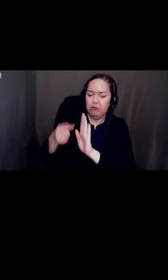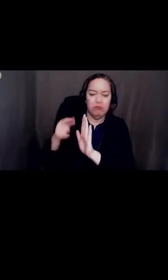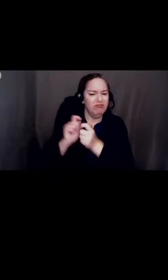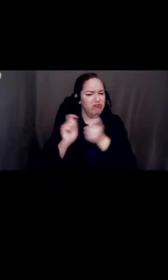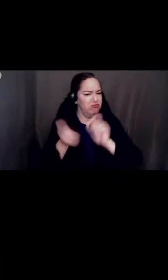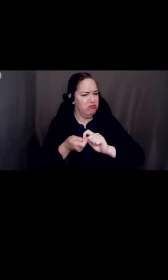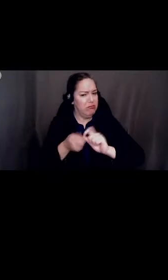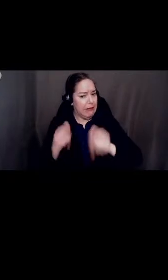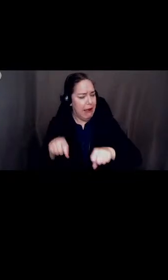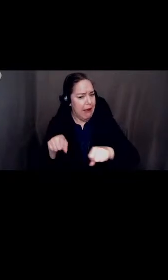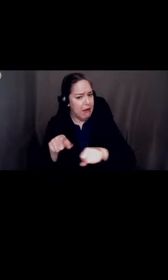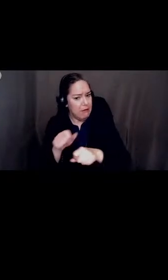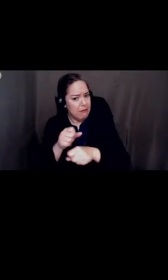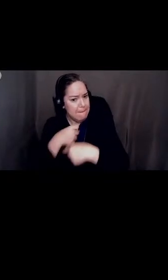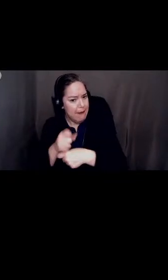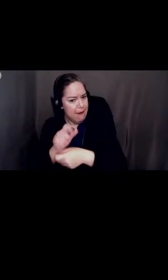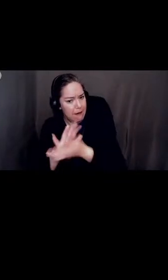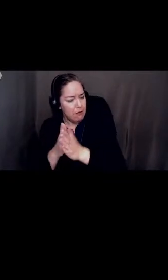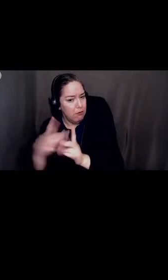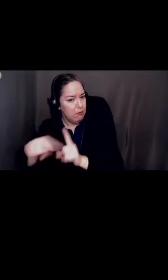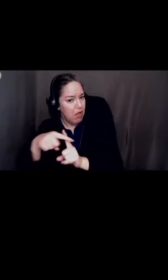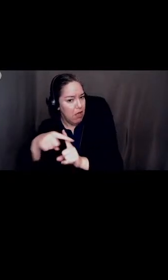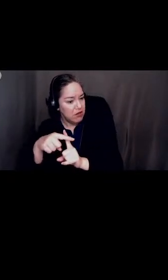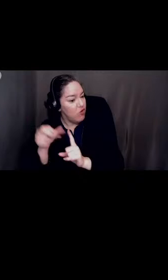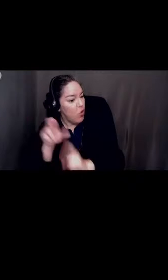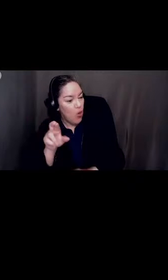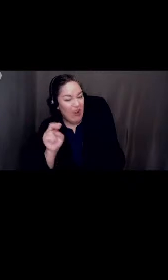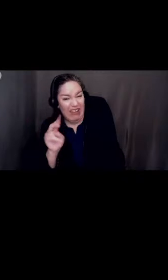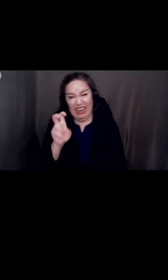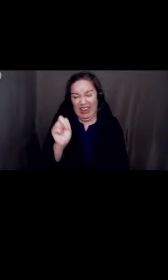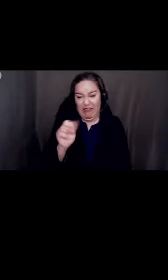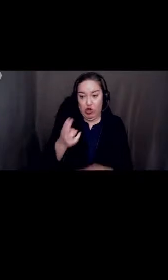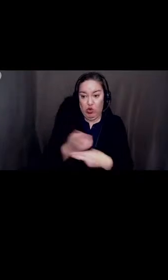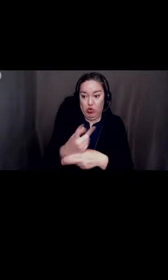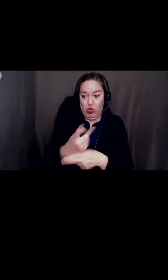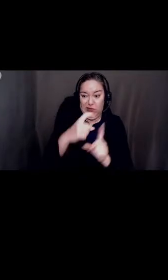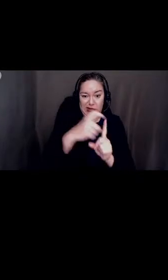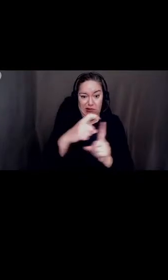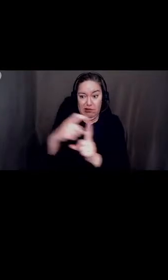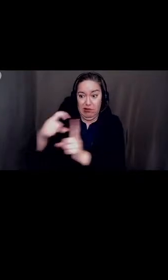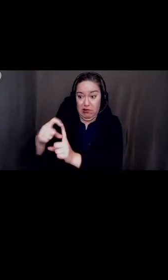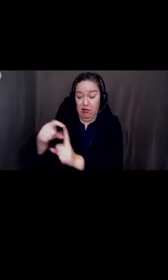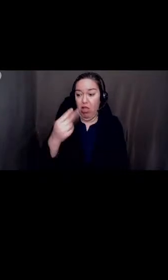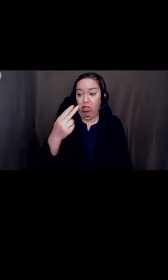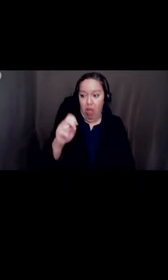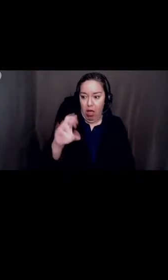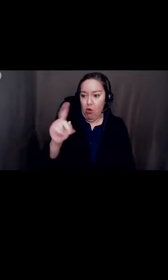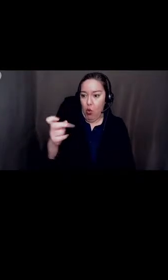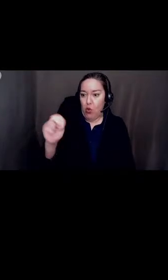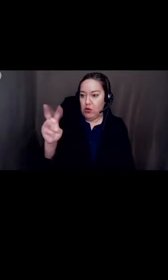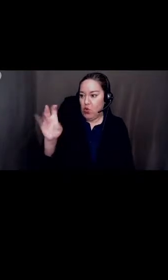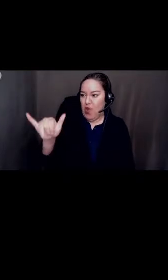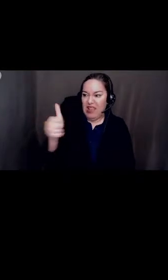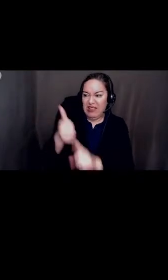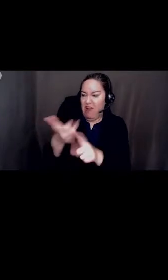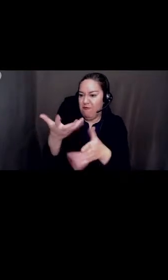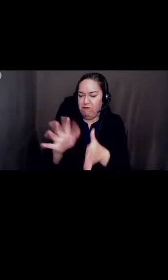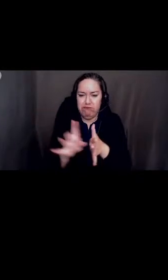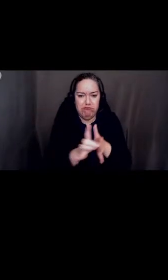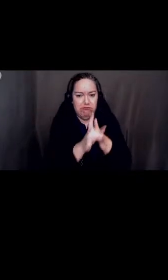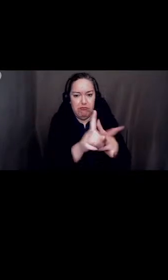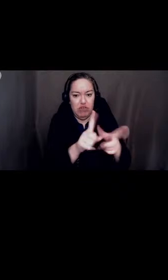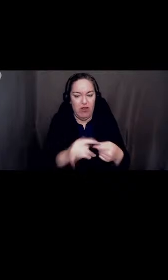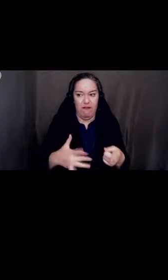or does even referring to it as the Colton Way lead to a feeling of exclusion by the broader